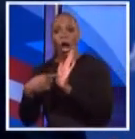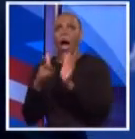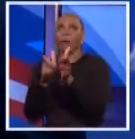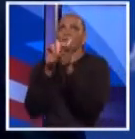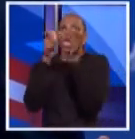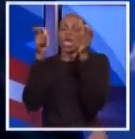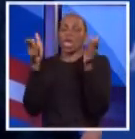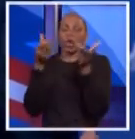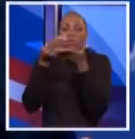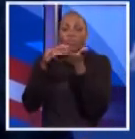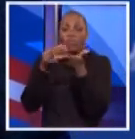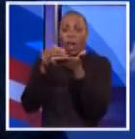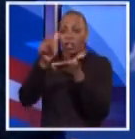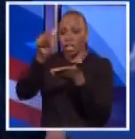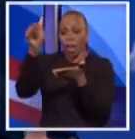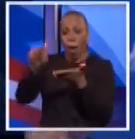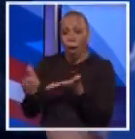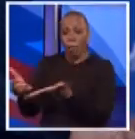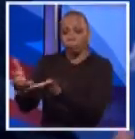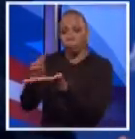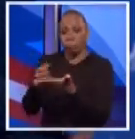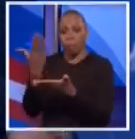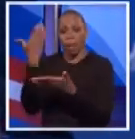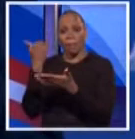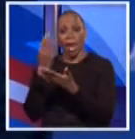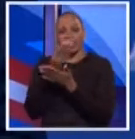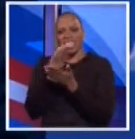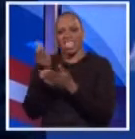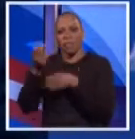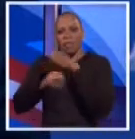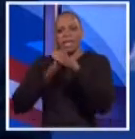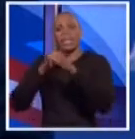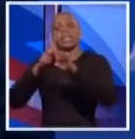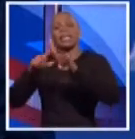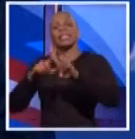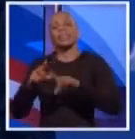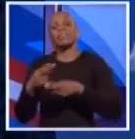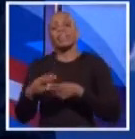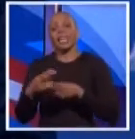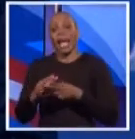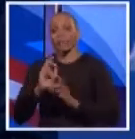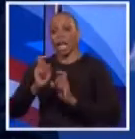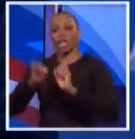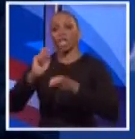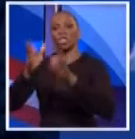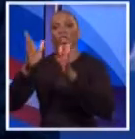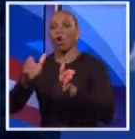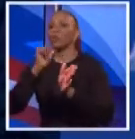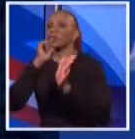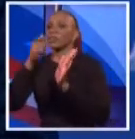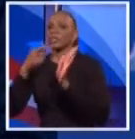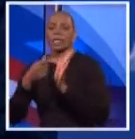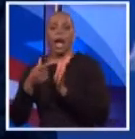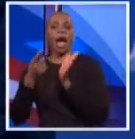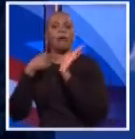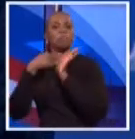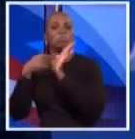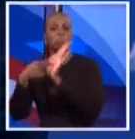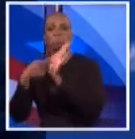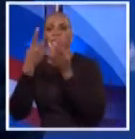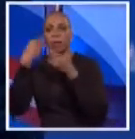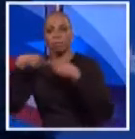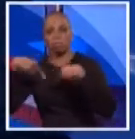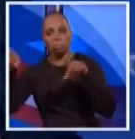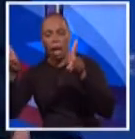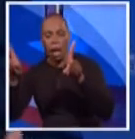up in Albany that were gathered in the past several years under different names where the donors have not yet been revealed. They should all be revealed. It's about time